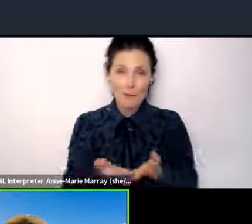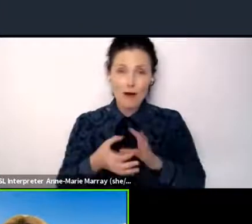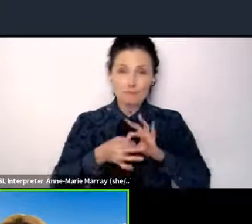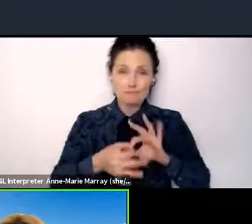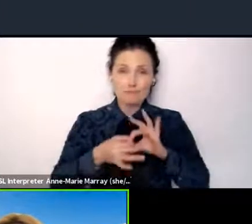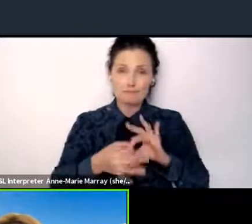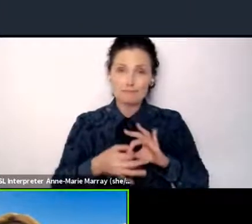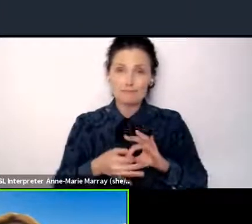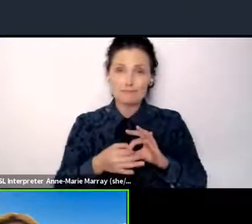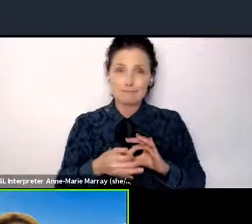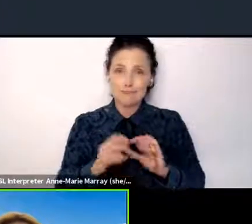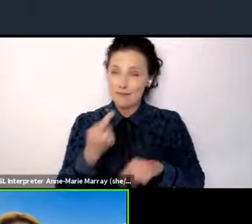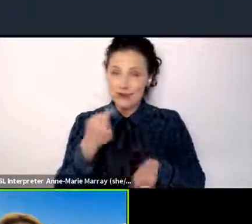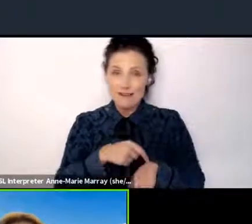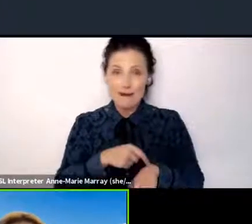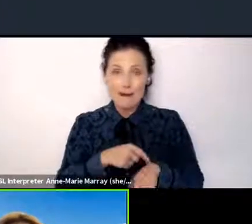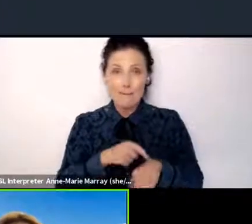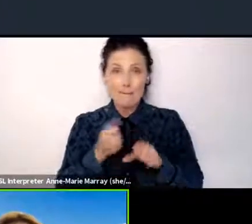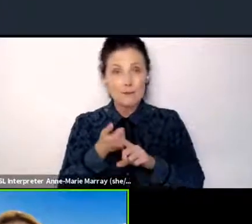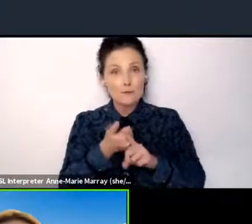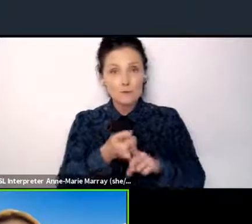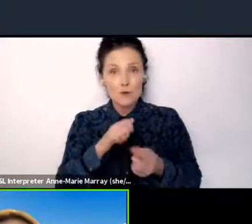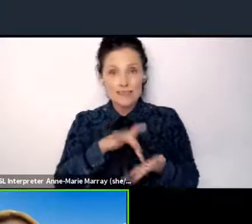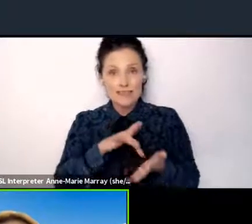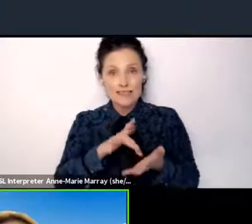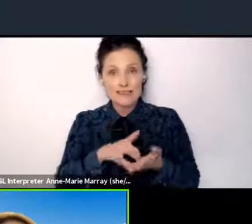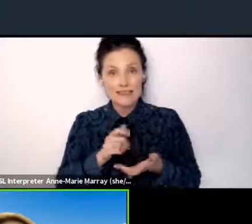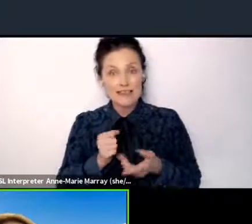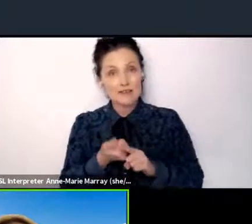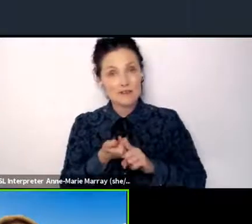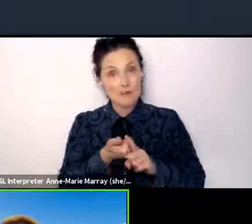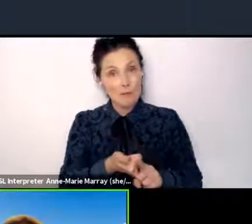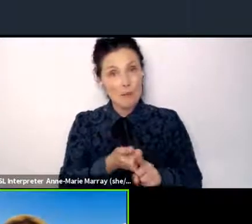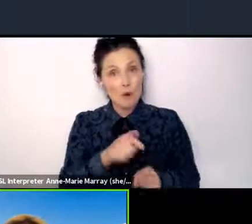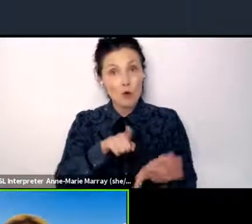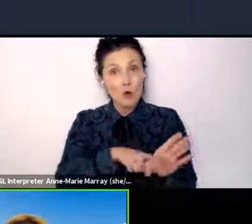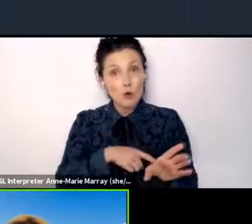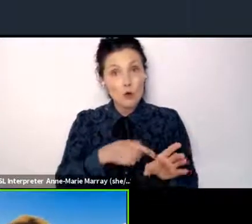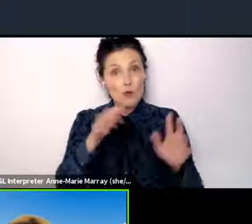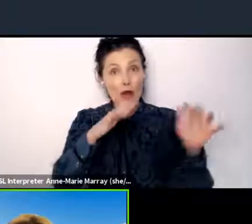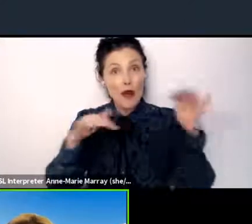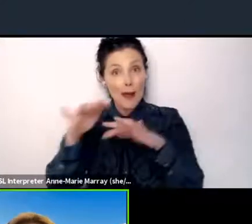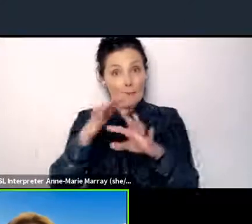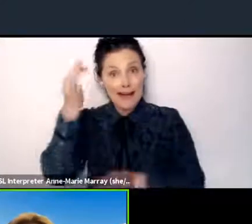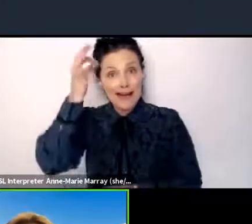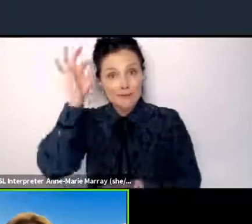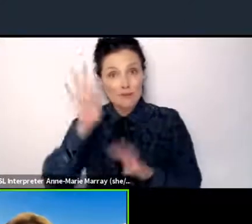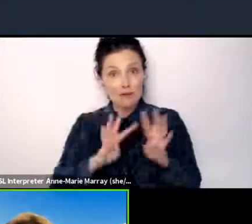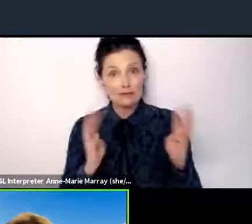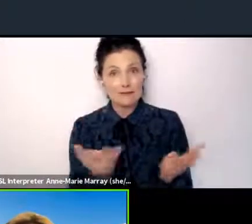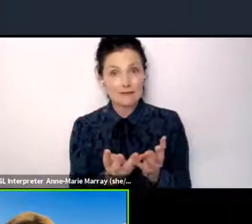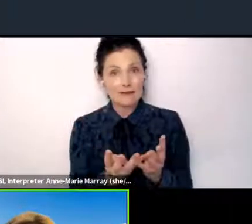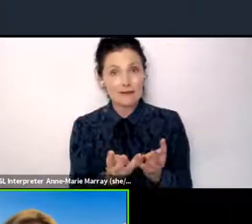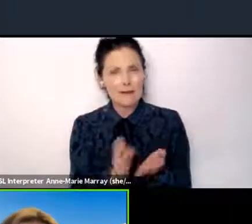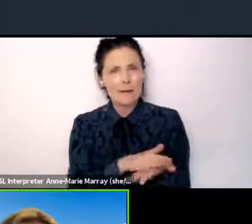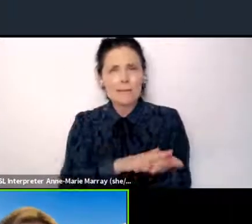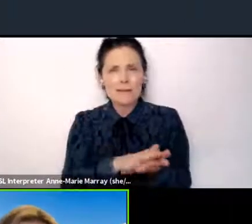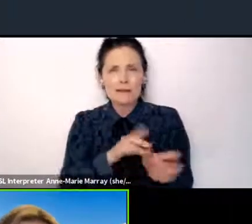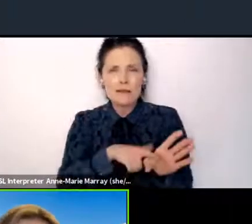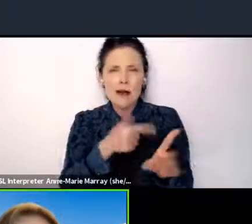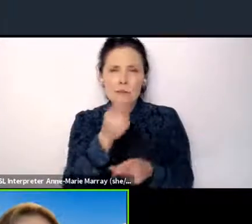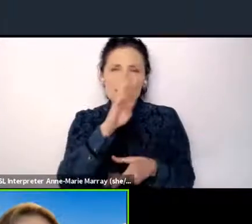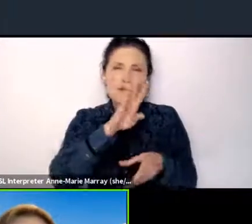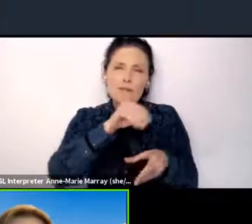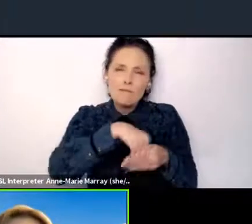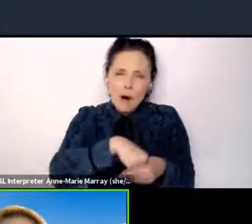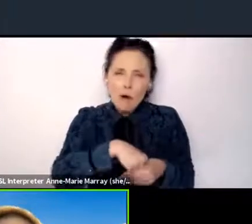to support cities to roll out youth climate councils to really engage young people and have them participate in the decision making process at city